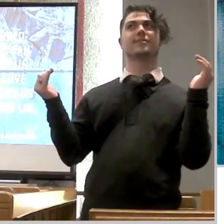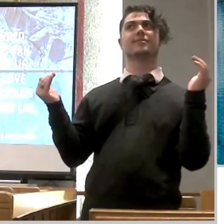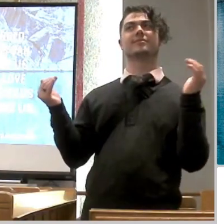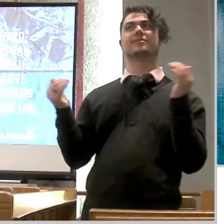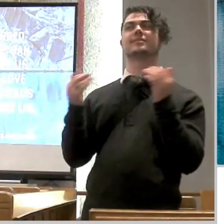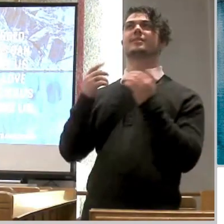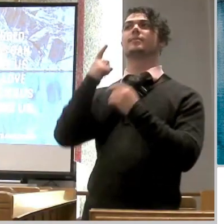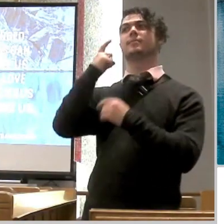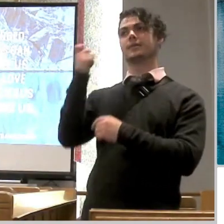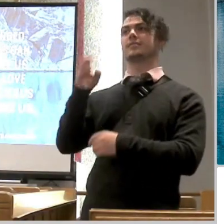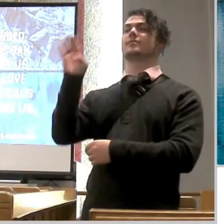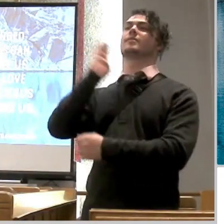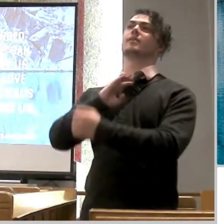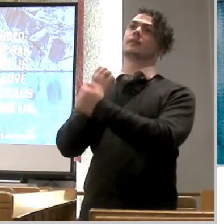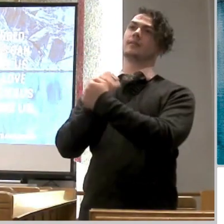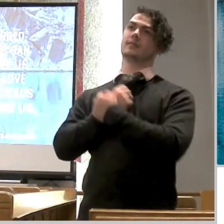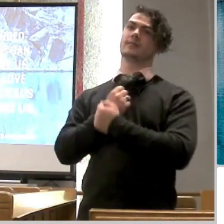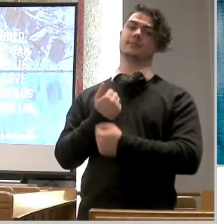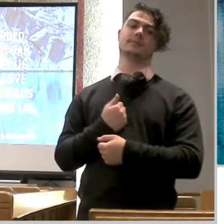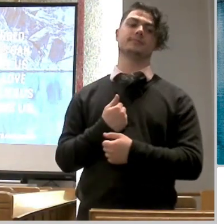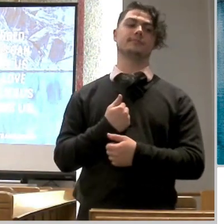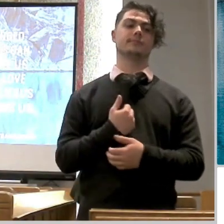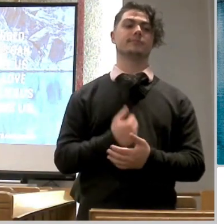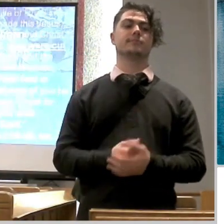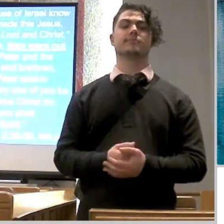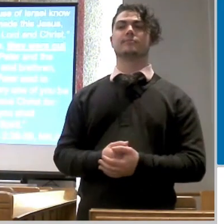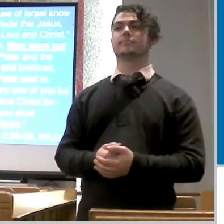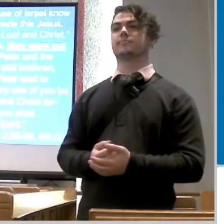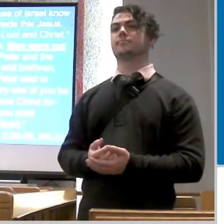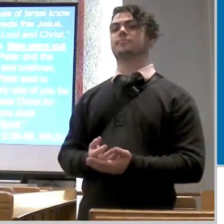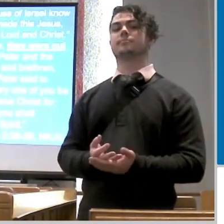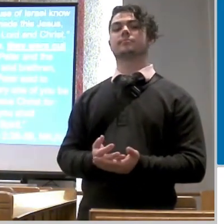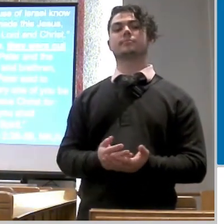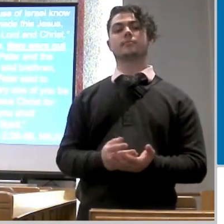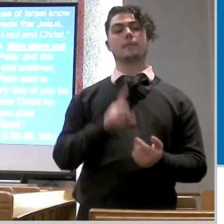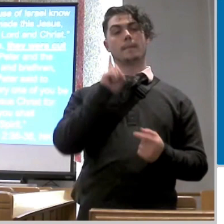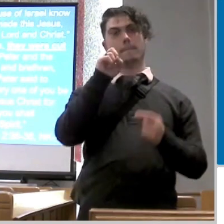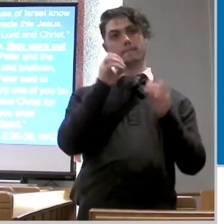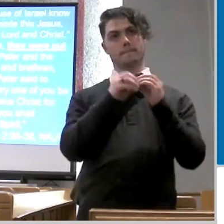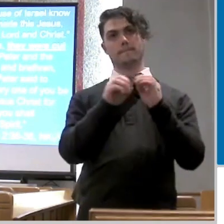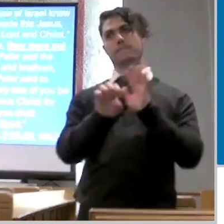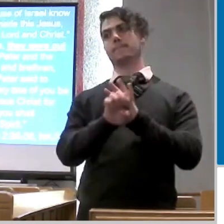be confident of that and so i'll give you one more example here